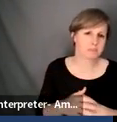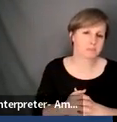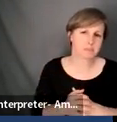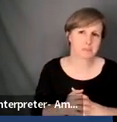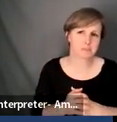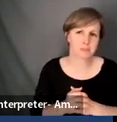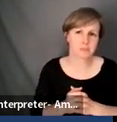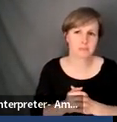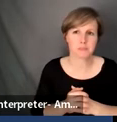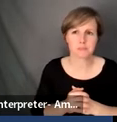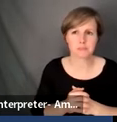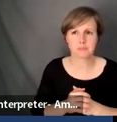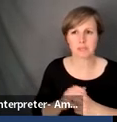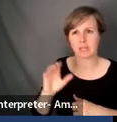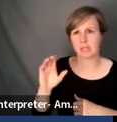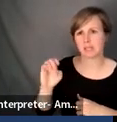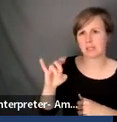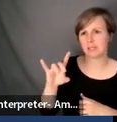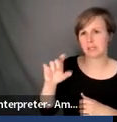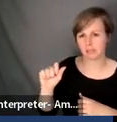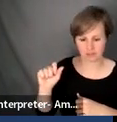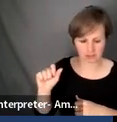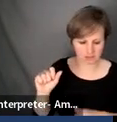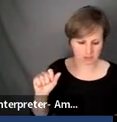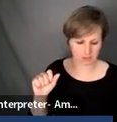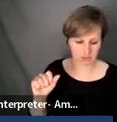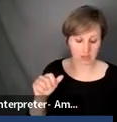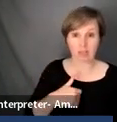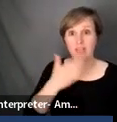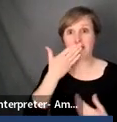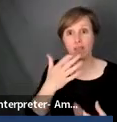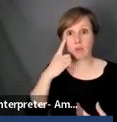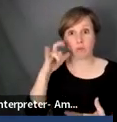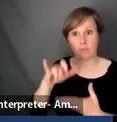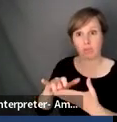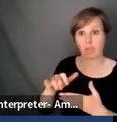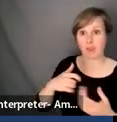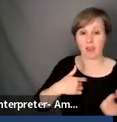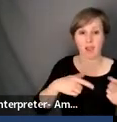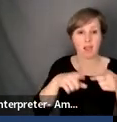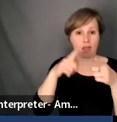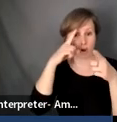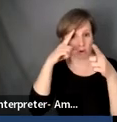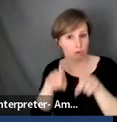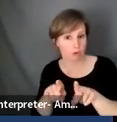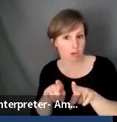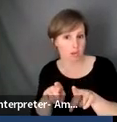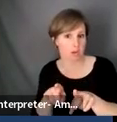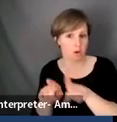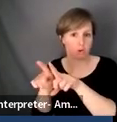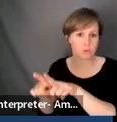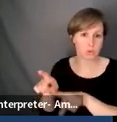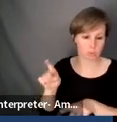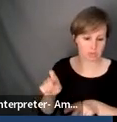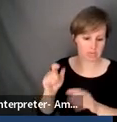Yeah. Um, thank you for that. I, I do agree, but I also think that we need to